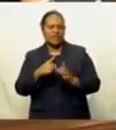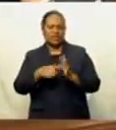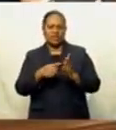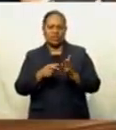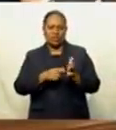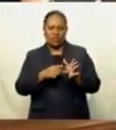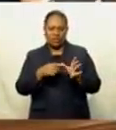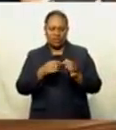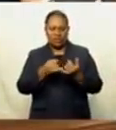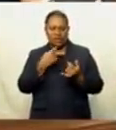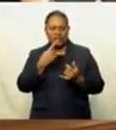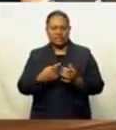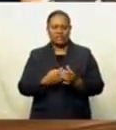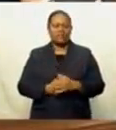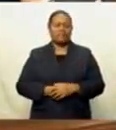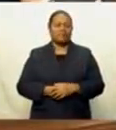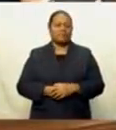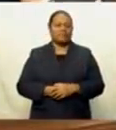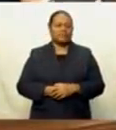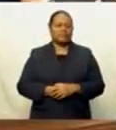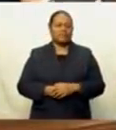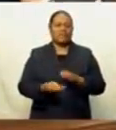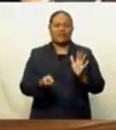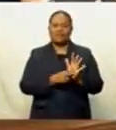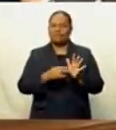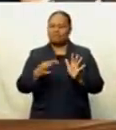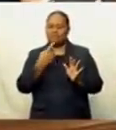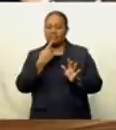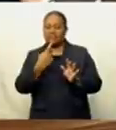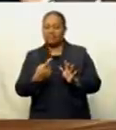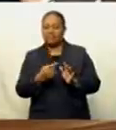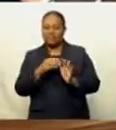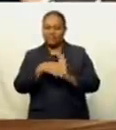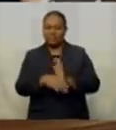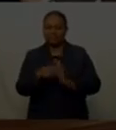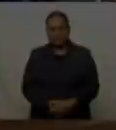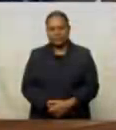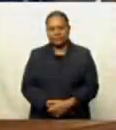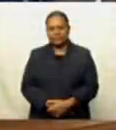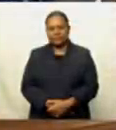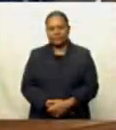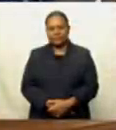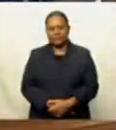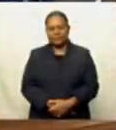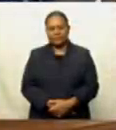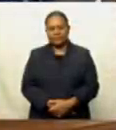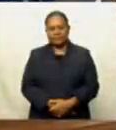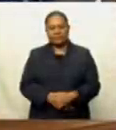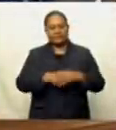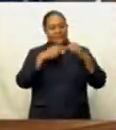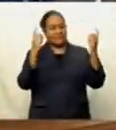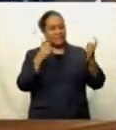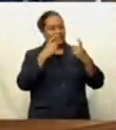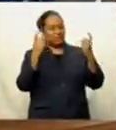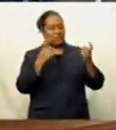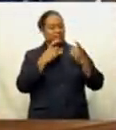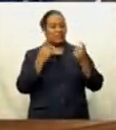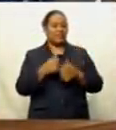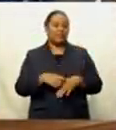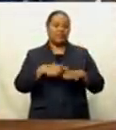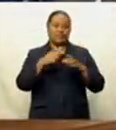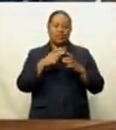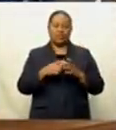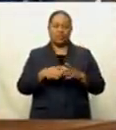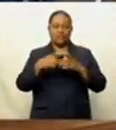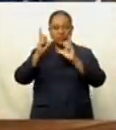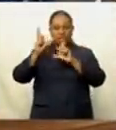Highlanders while Wallaby's speedster Marika Korembete dotted down twice for the Rebels. The celebrations are continuing for Chelsea today